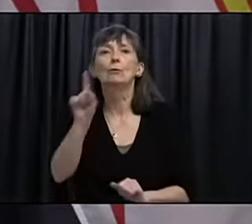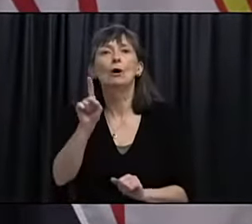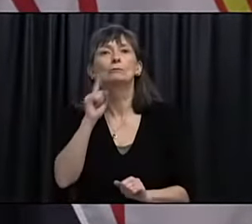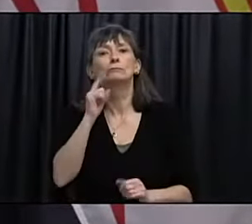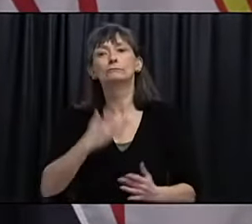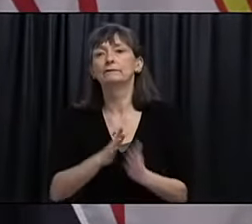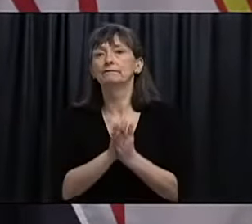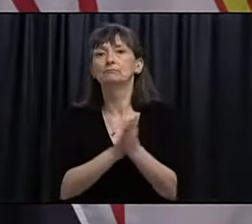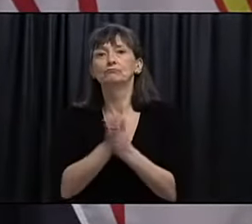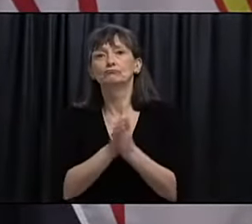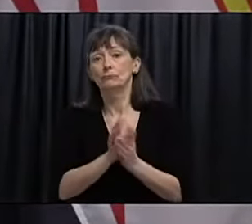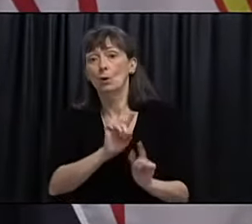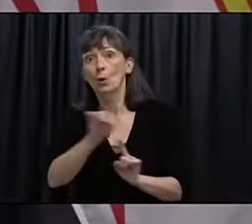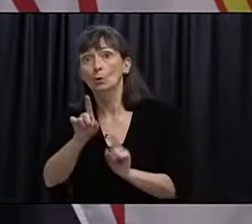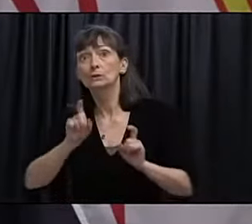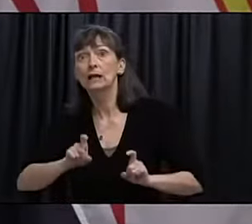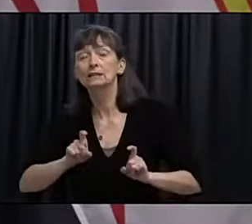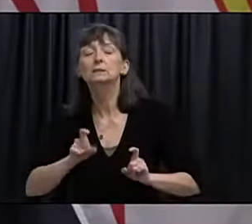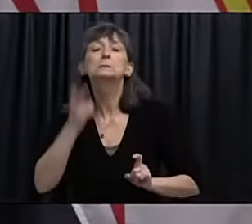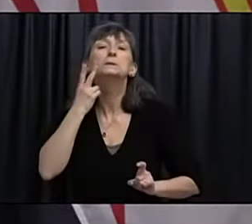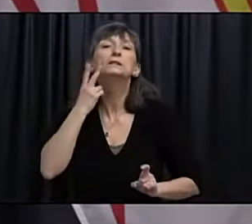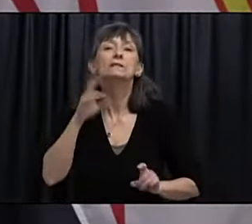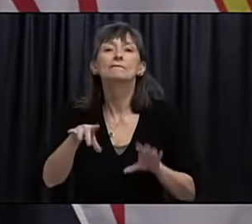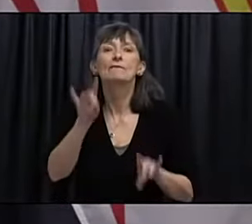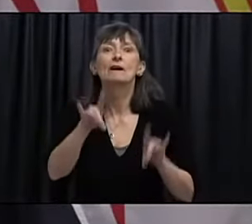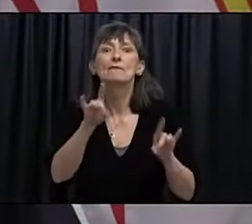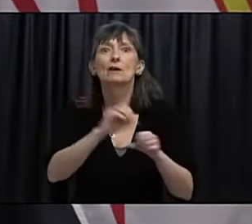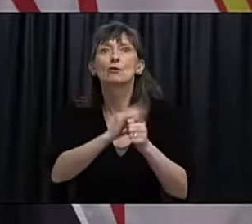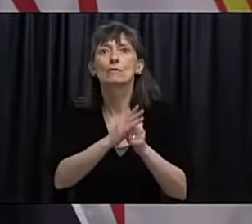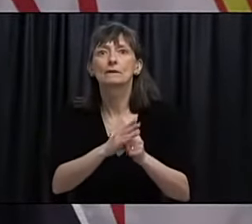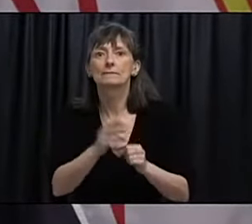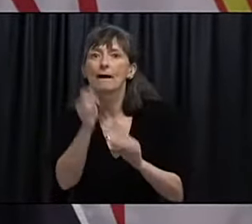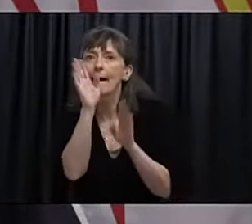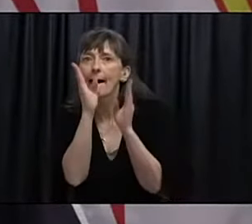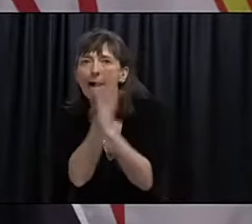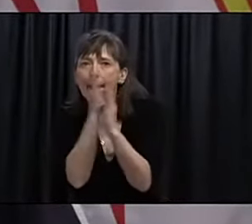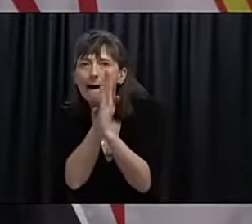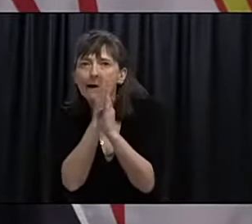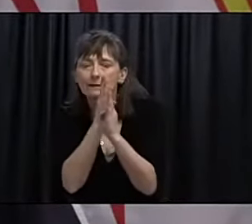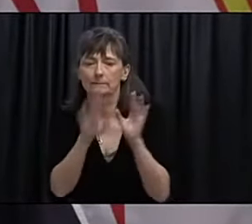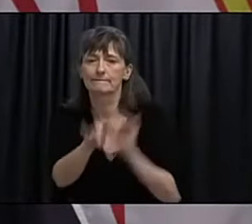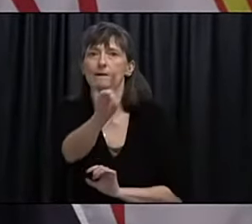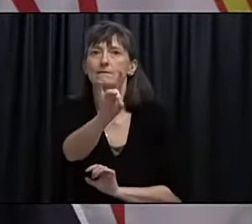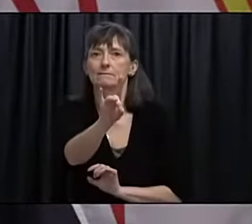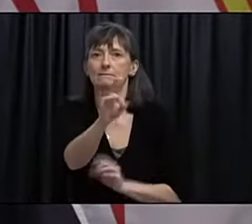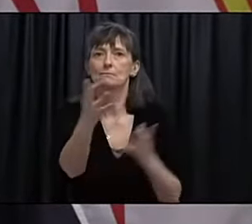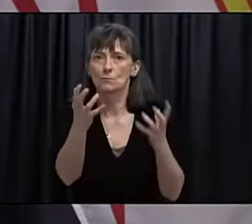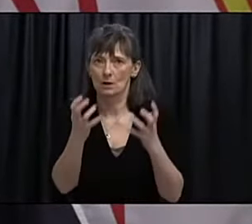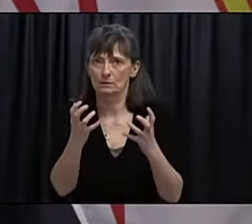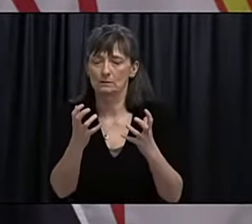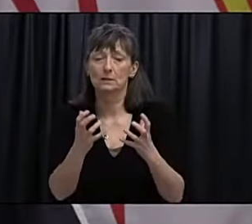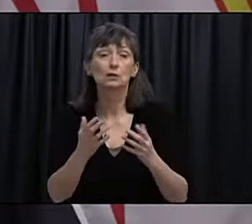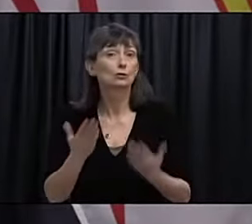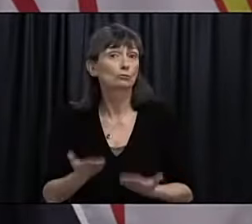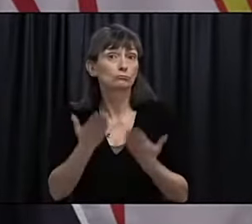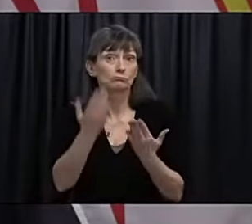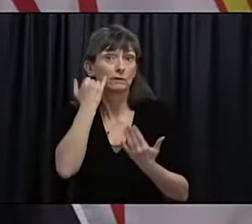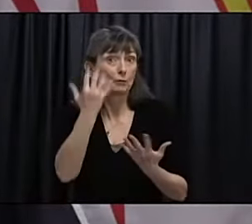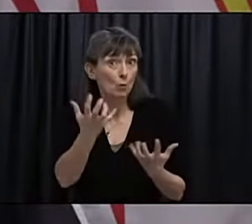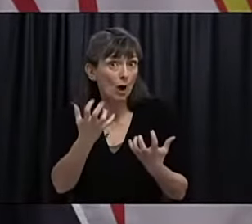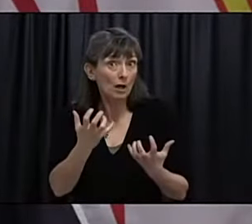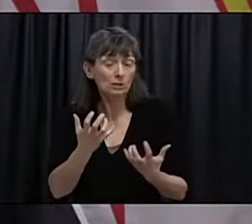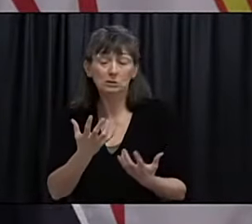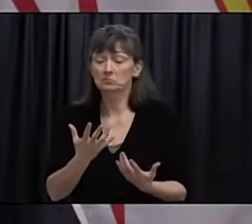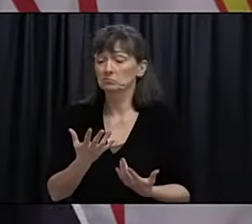if anywhere, that COVID is. So I would suggest to anybody if if you want to get tested to certainly